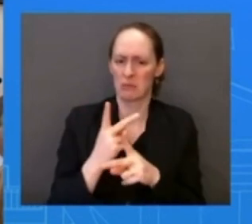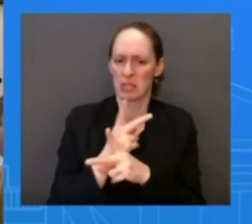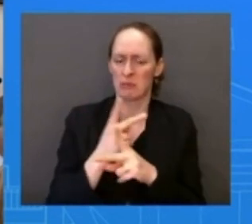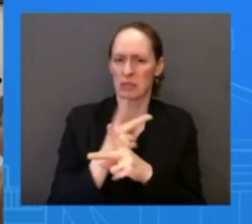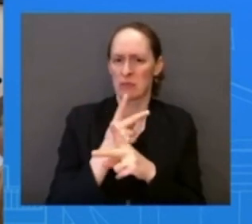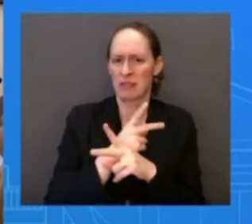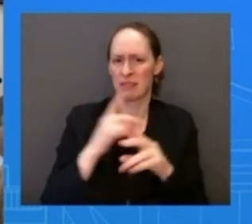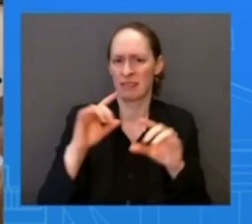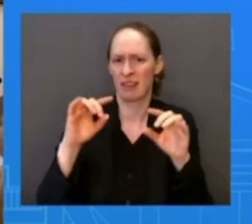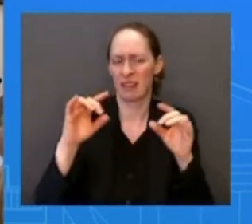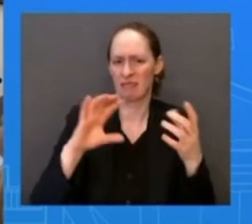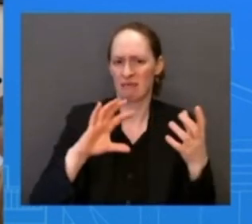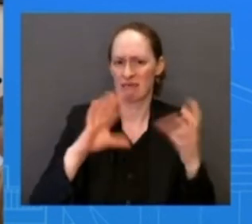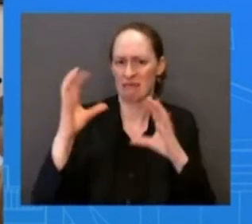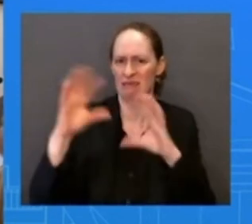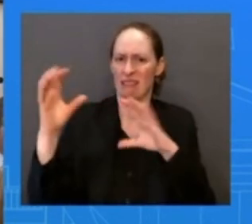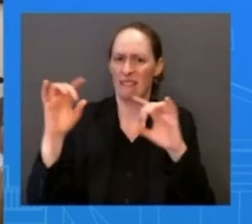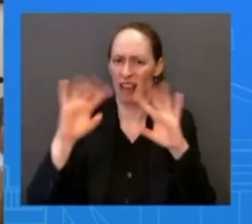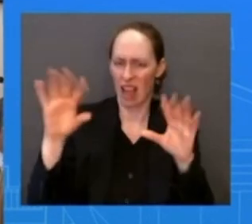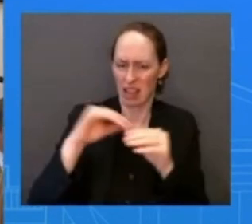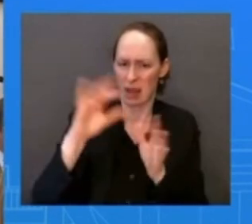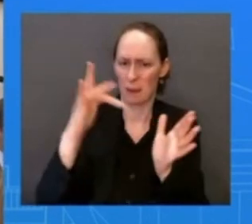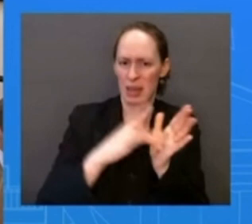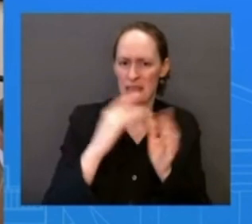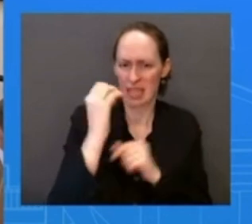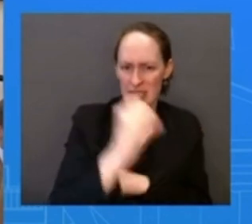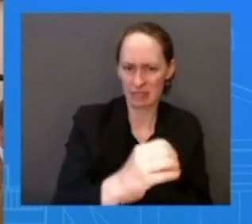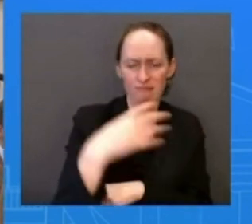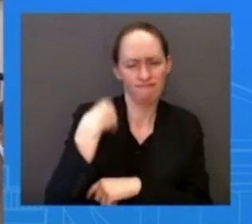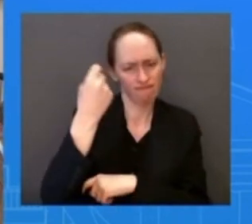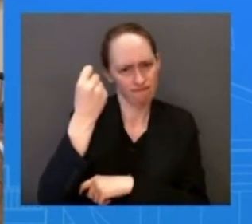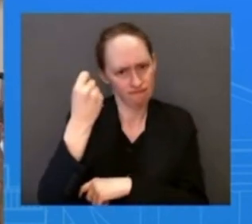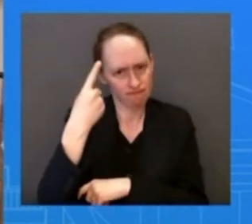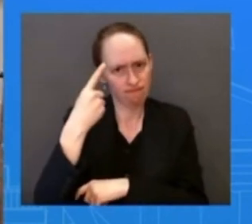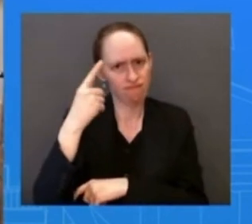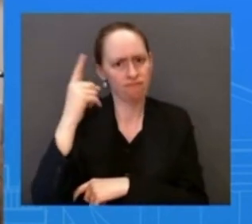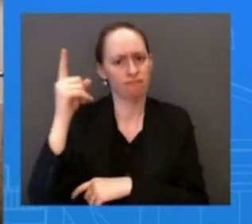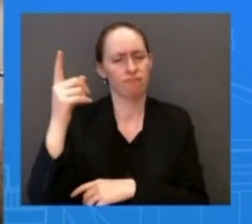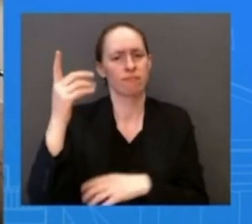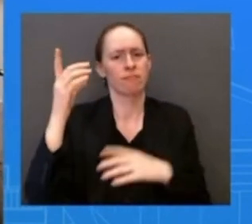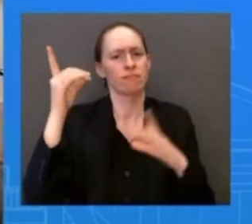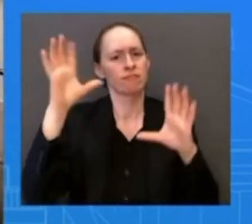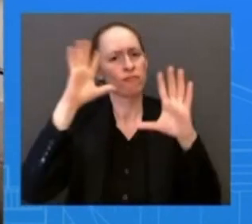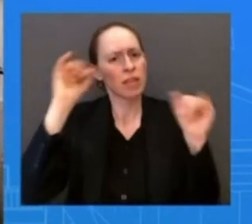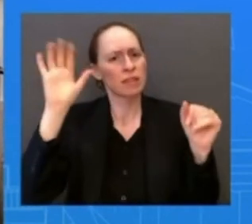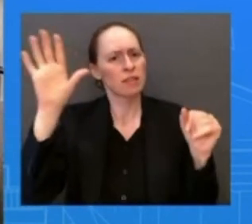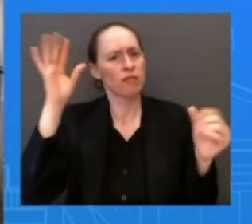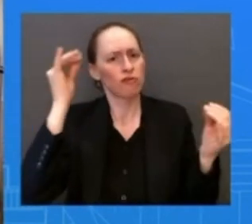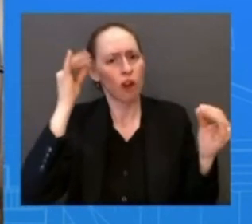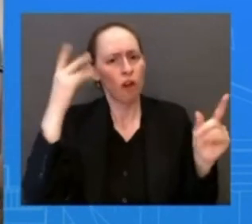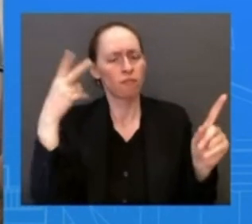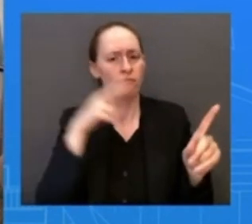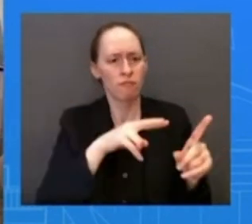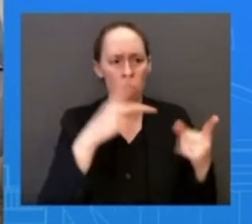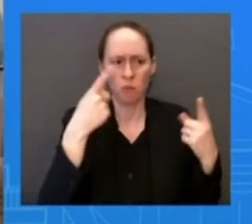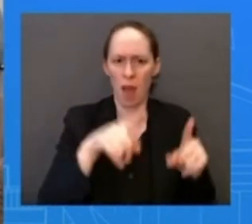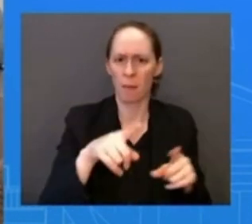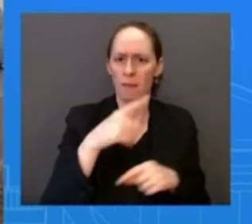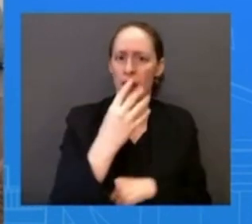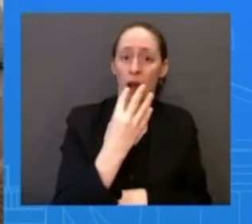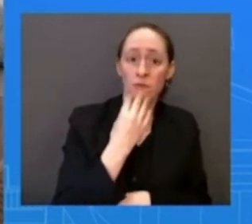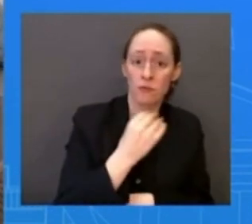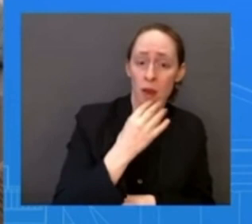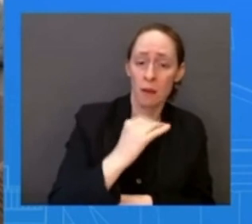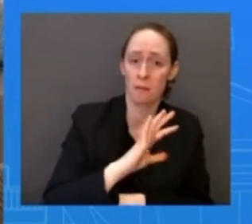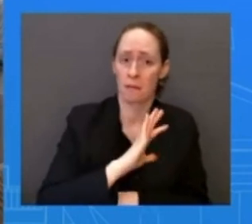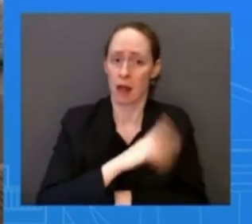security and Palestinian statehood. But what can this administration do right now from, you know, to keep that from spiraling out